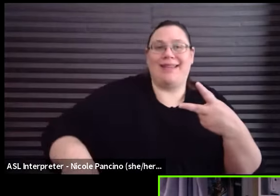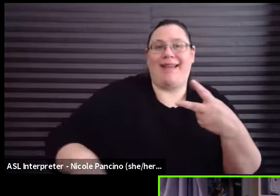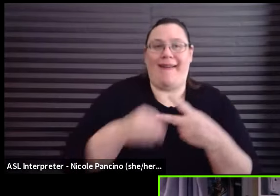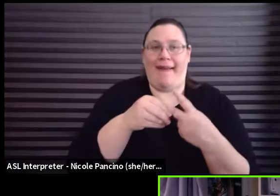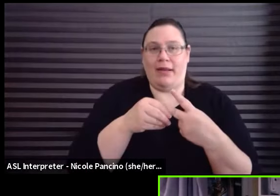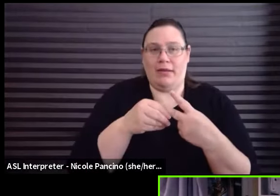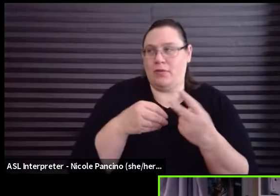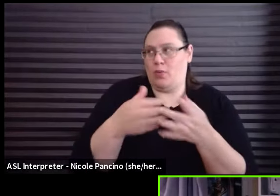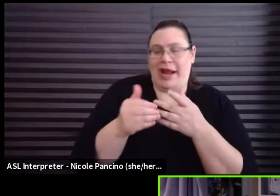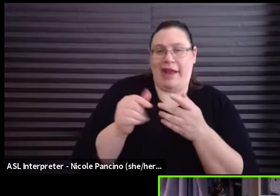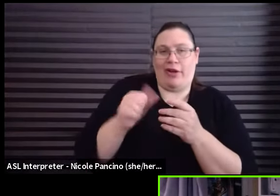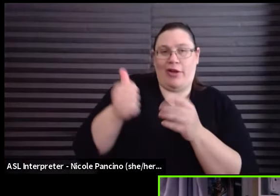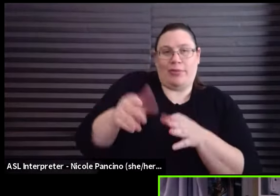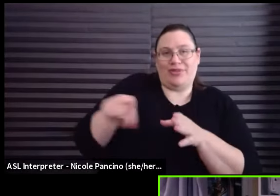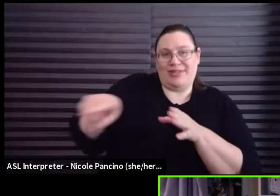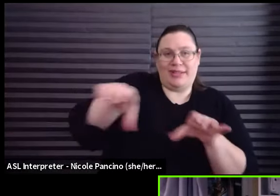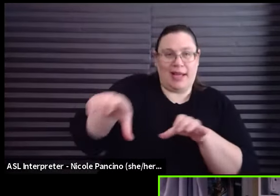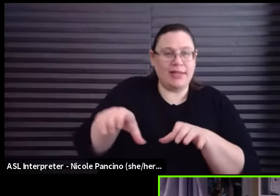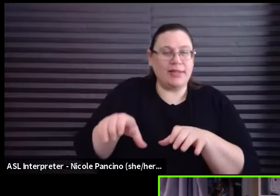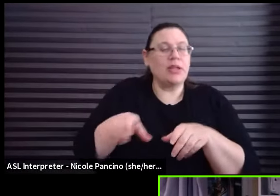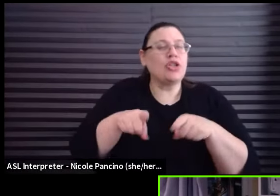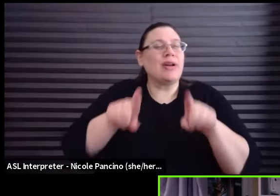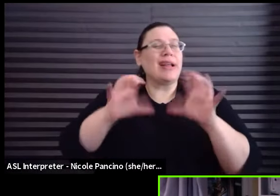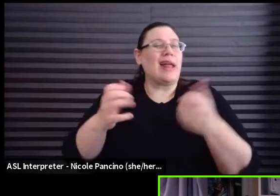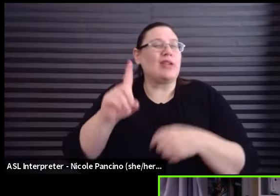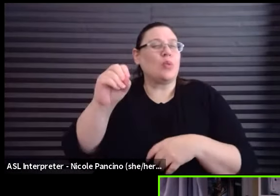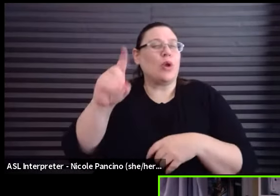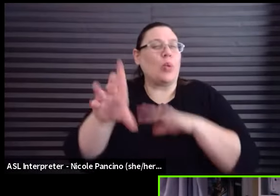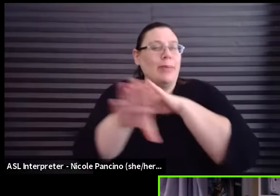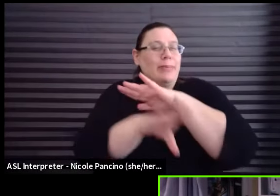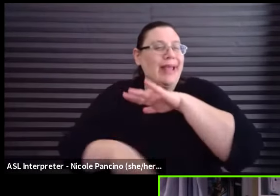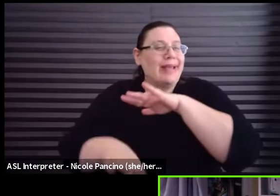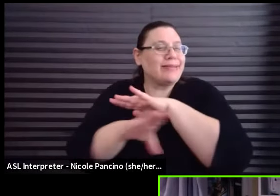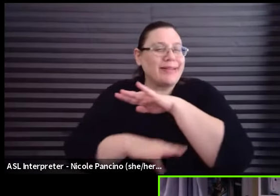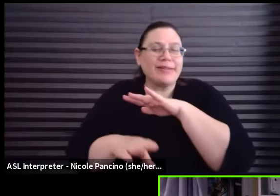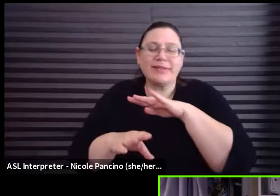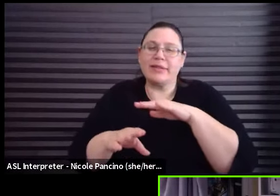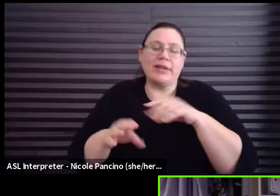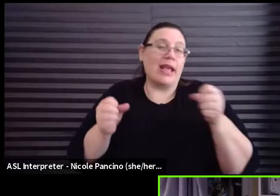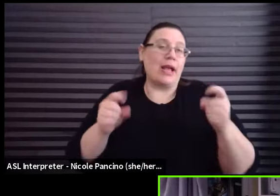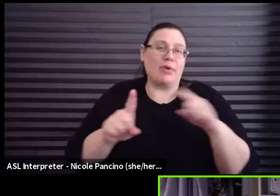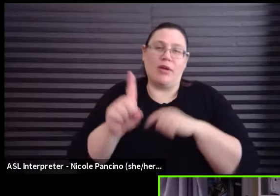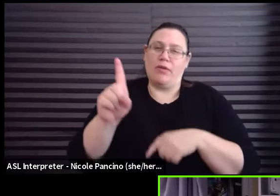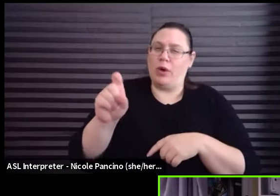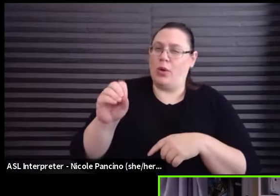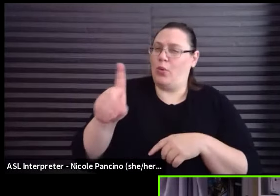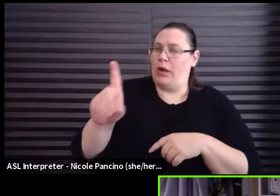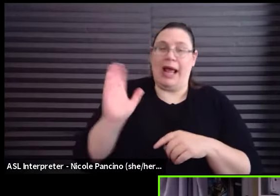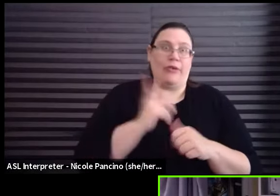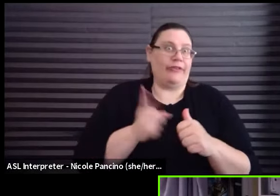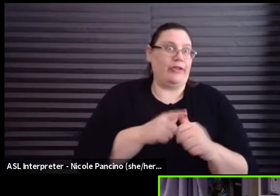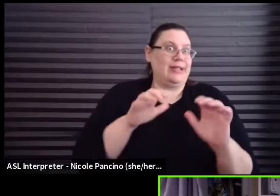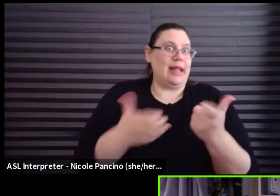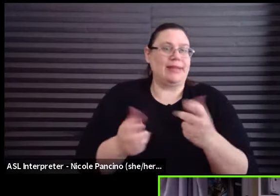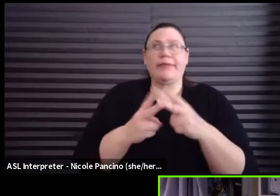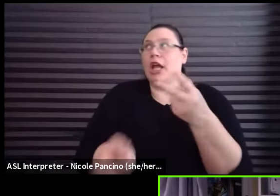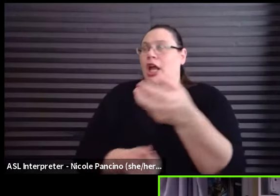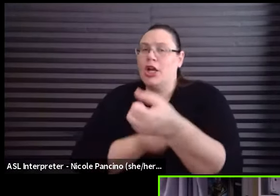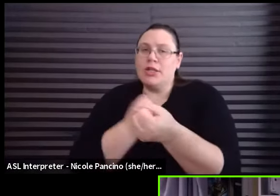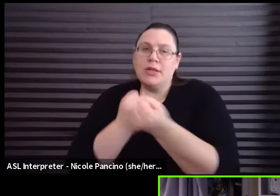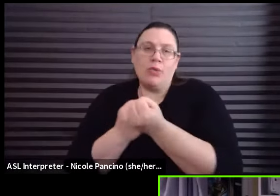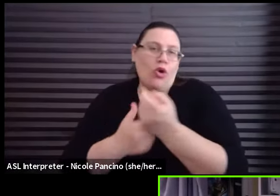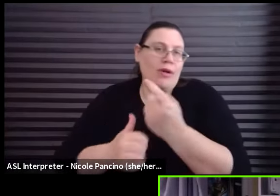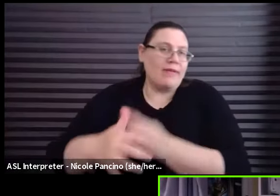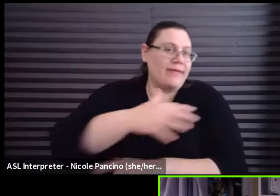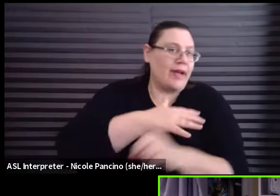So in 101, you'll find that it's an extremely improv 101, our first class, extremely supportive environment. It's